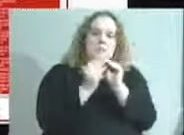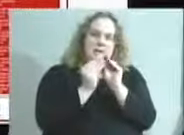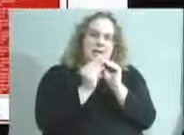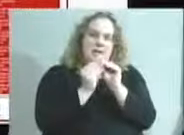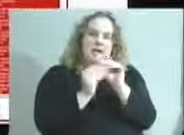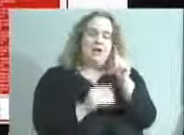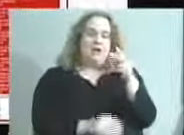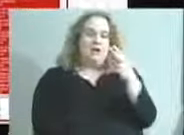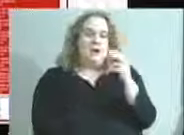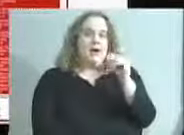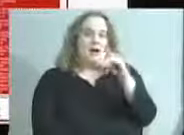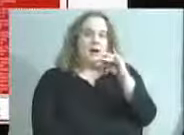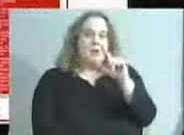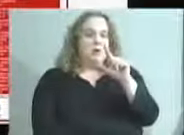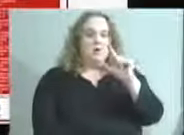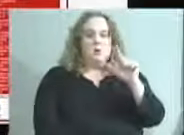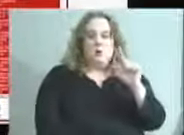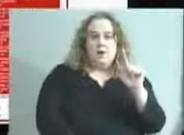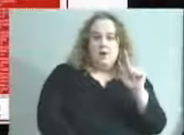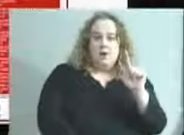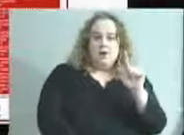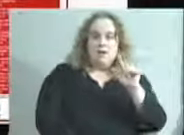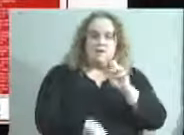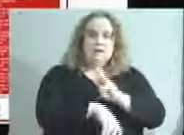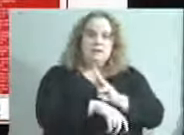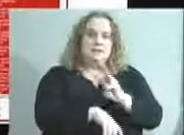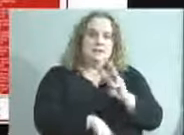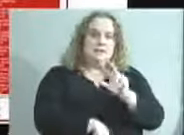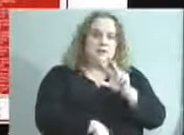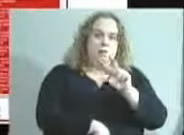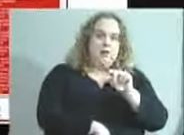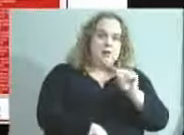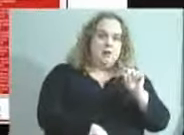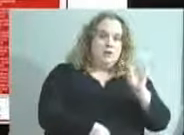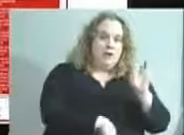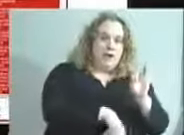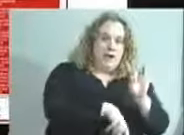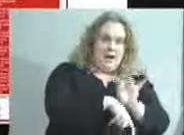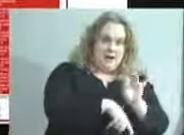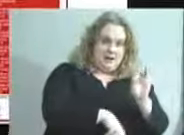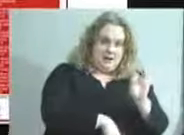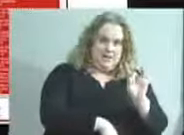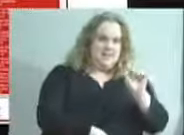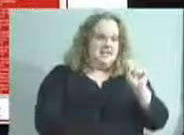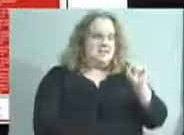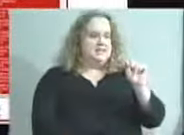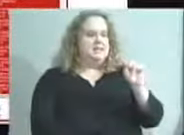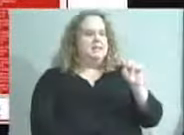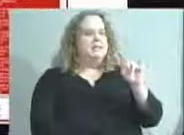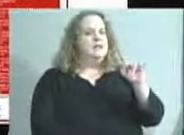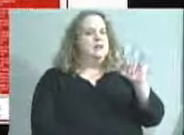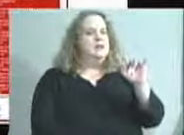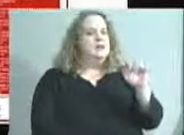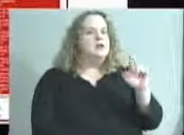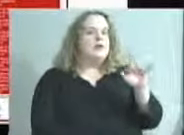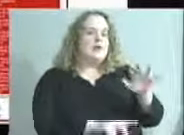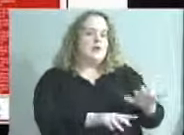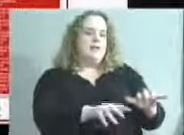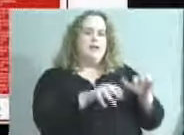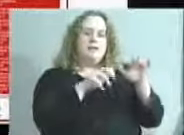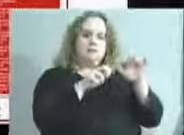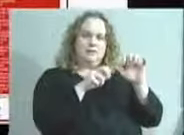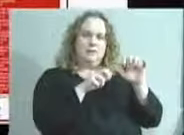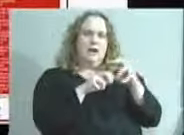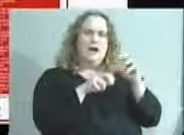21st from 630 to 8 at Seneca High School at the Stickler Theater. Chair Jones, I